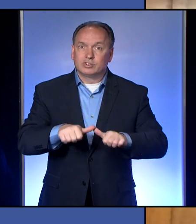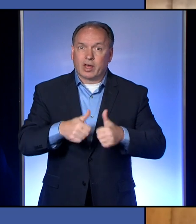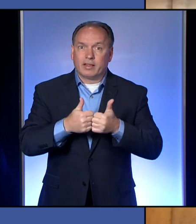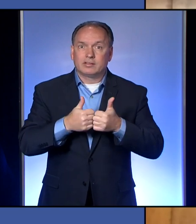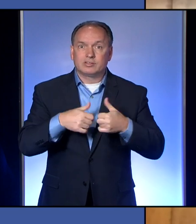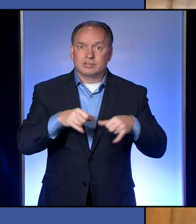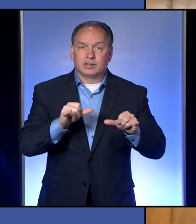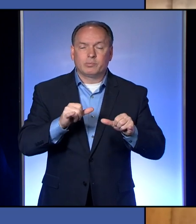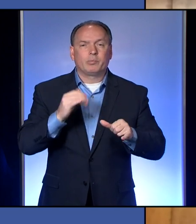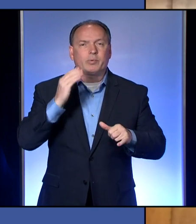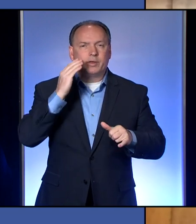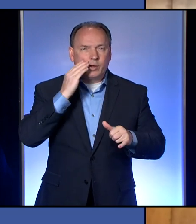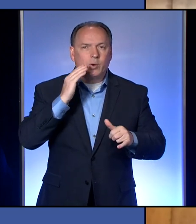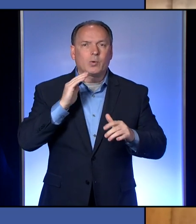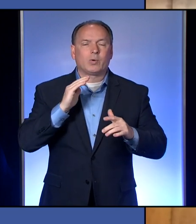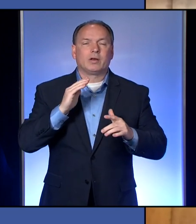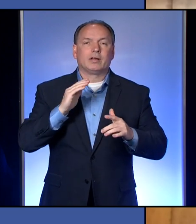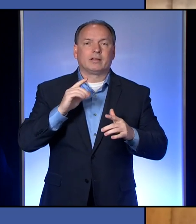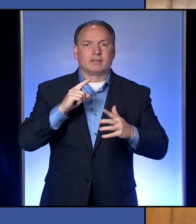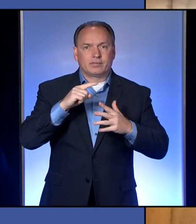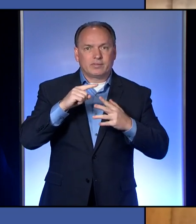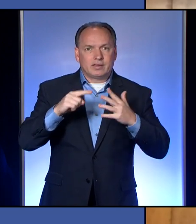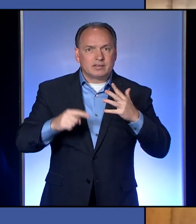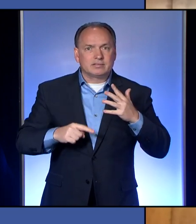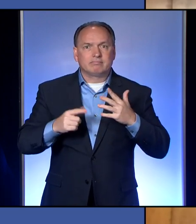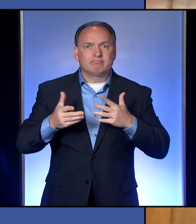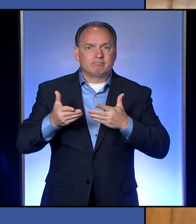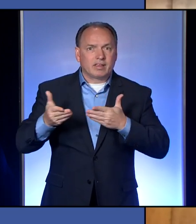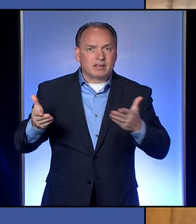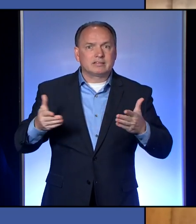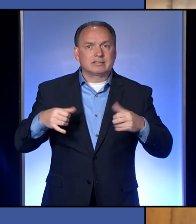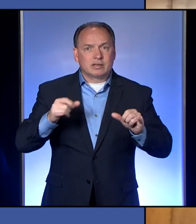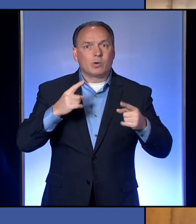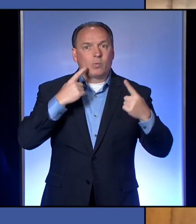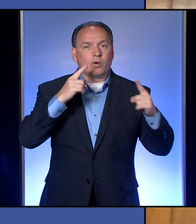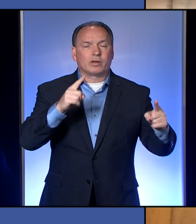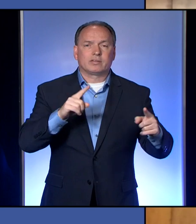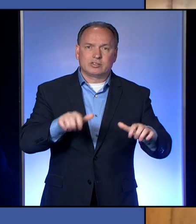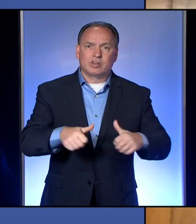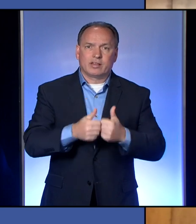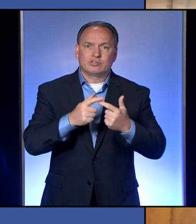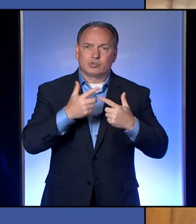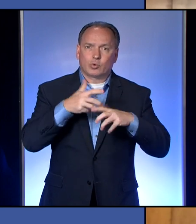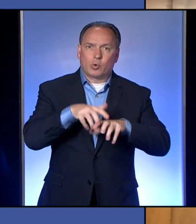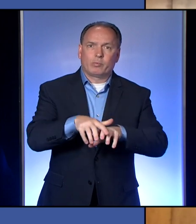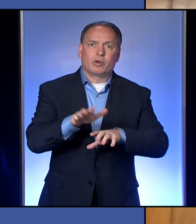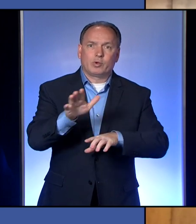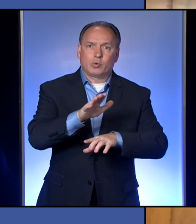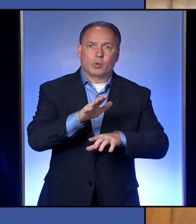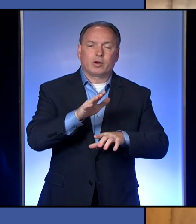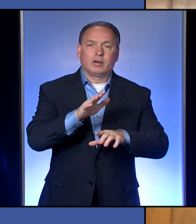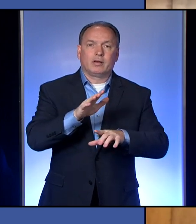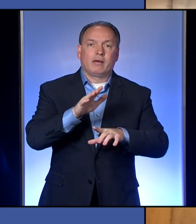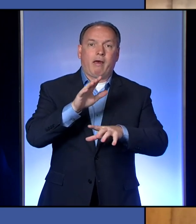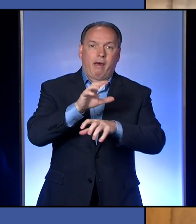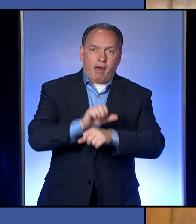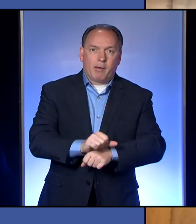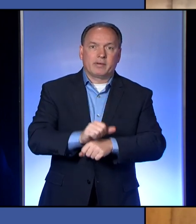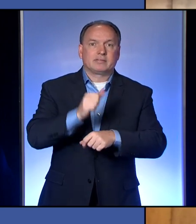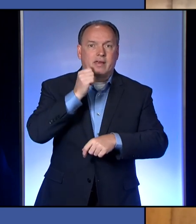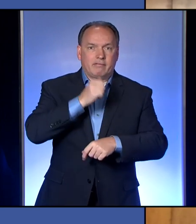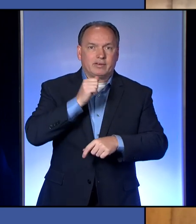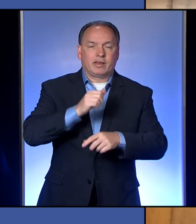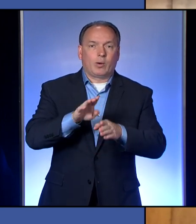know that these methods work. And so the challenge is trying to incorporate those into reopening businesses